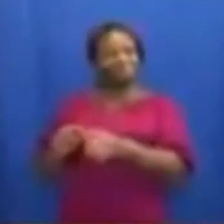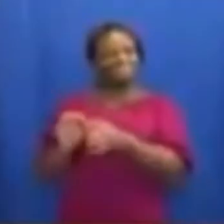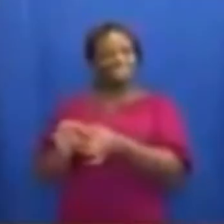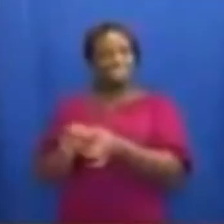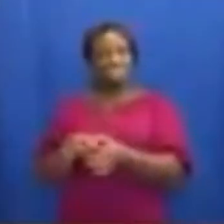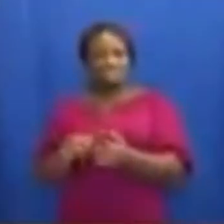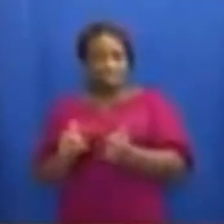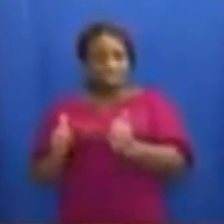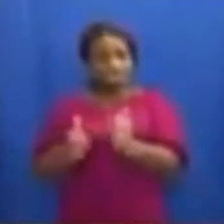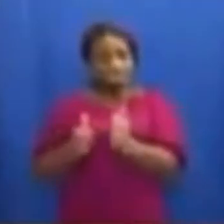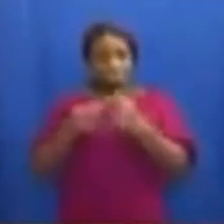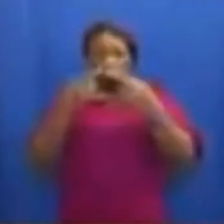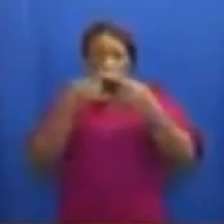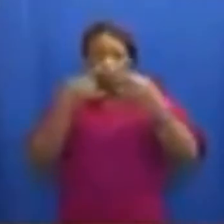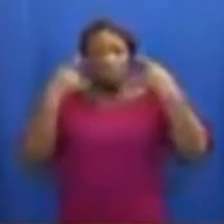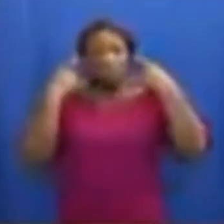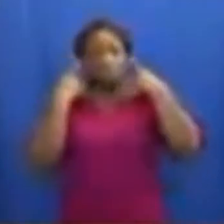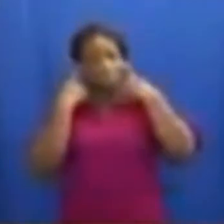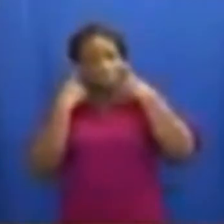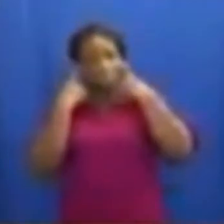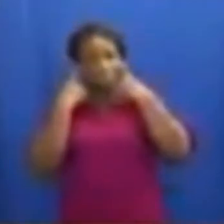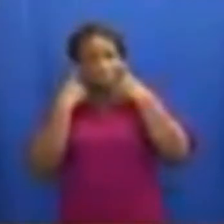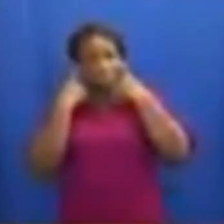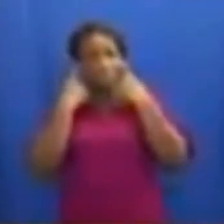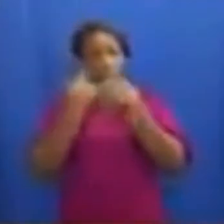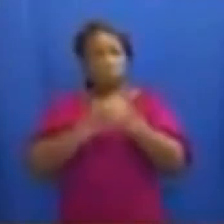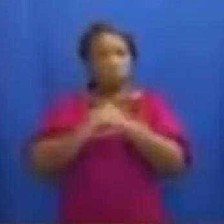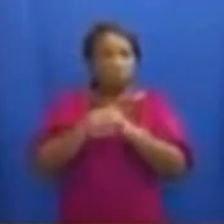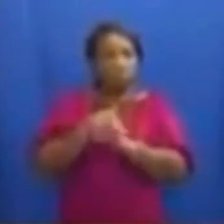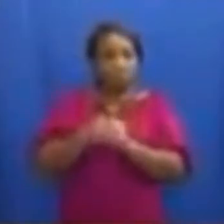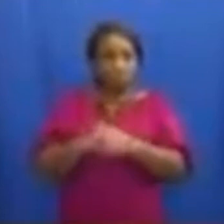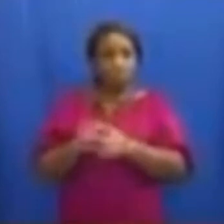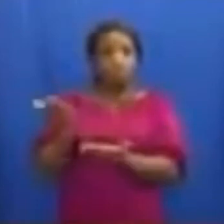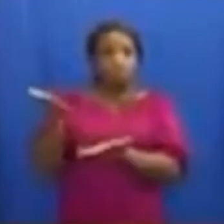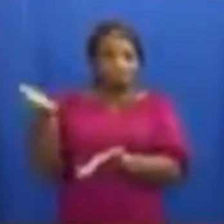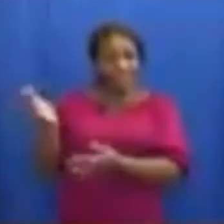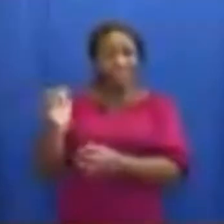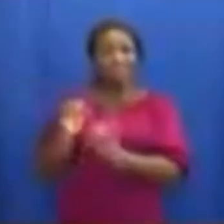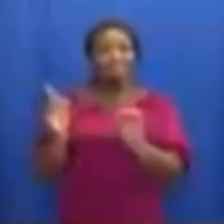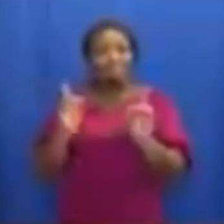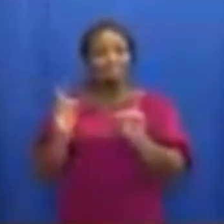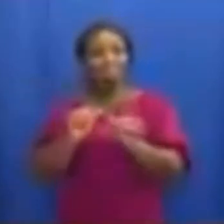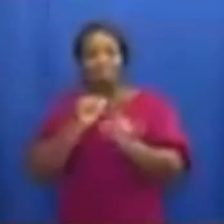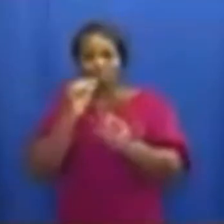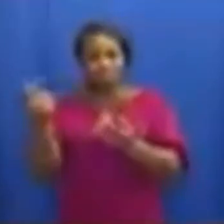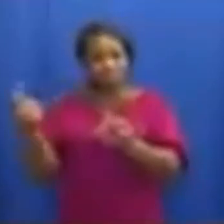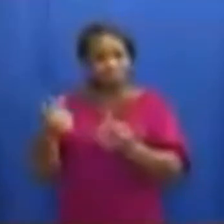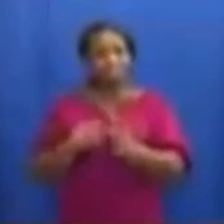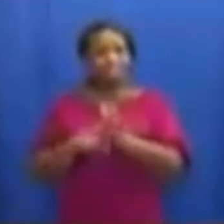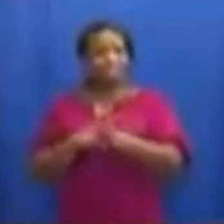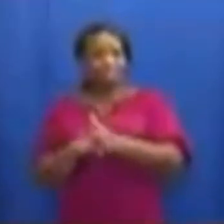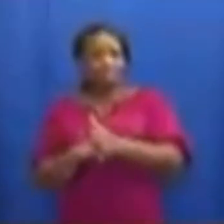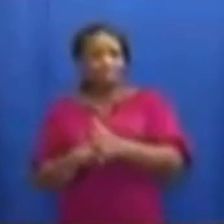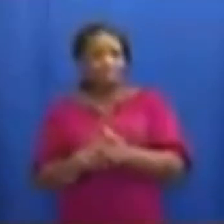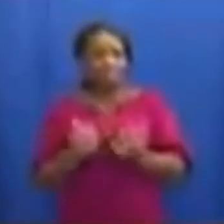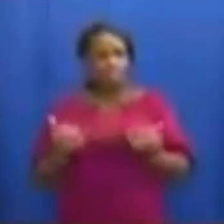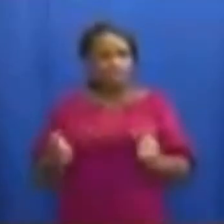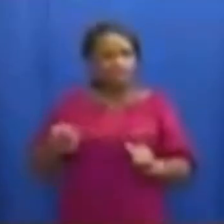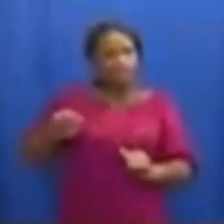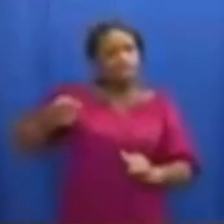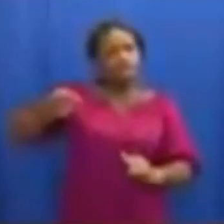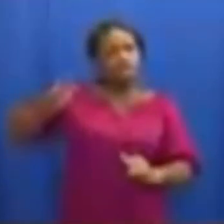such as the wearing of masks put in place to defeat the virus. Indeed, the high